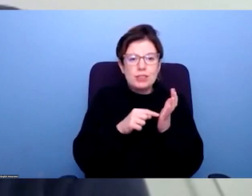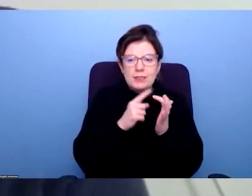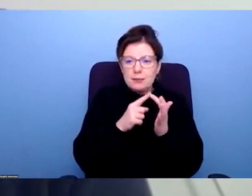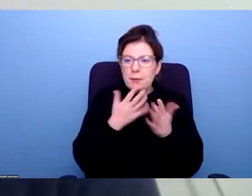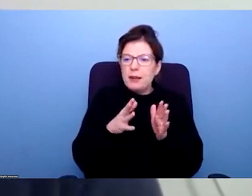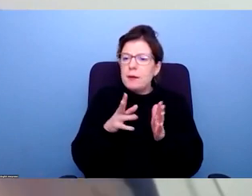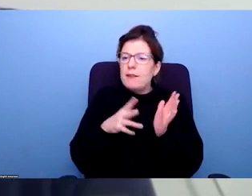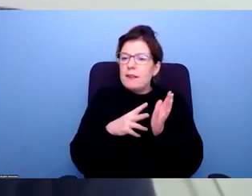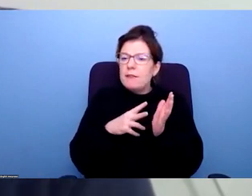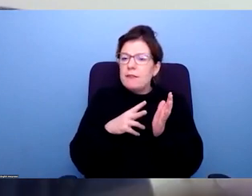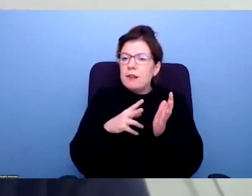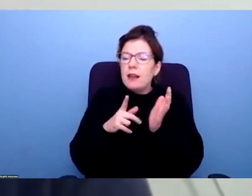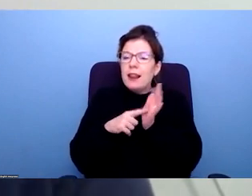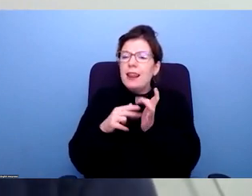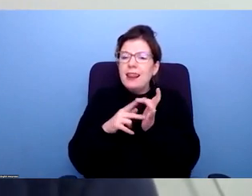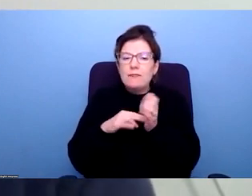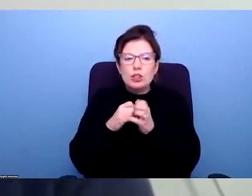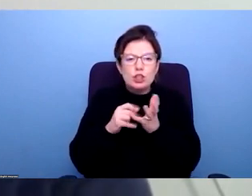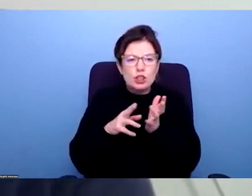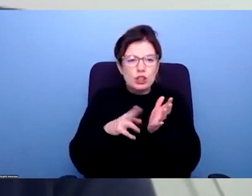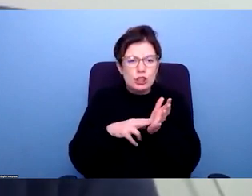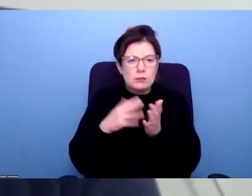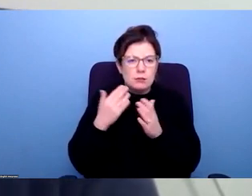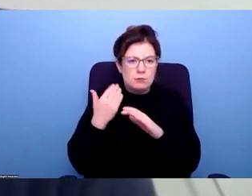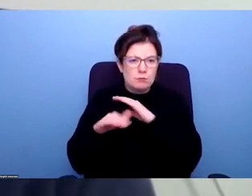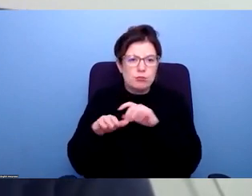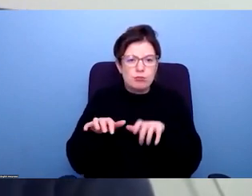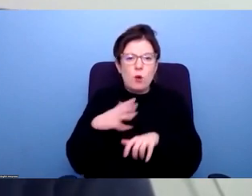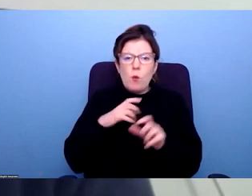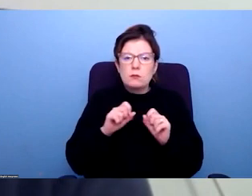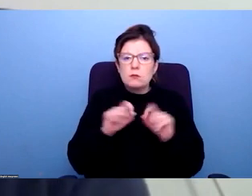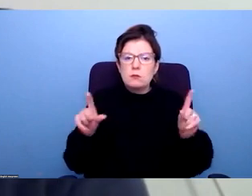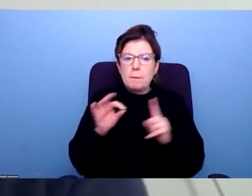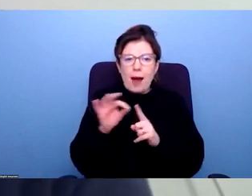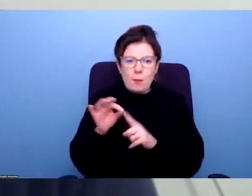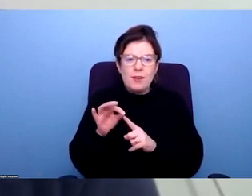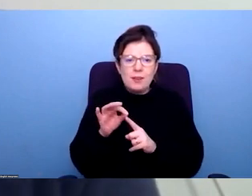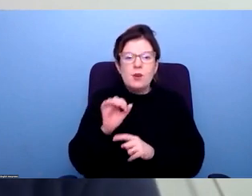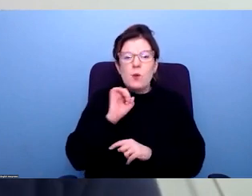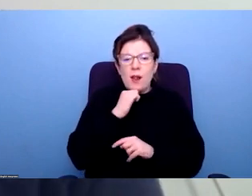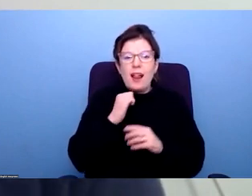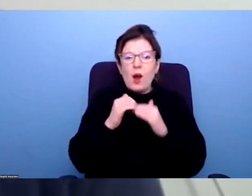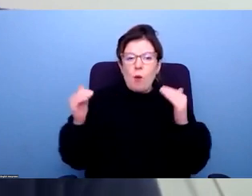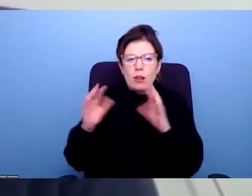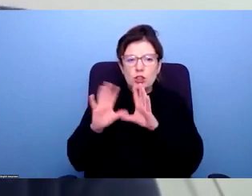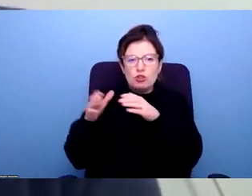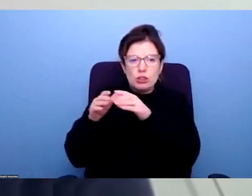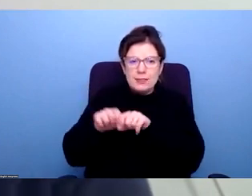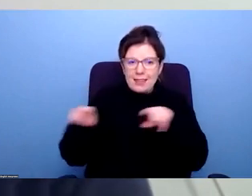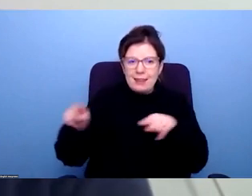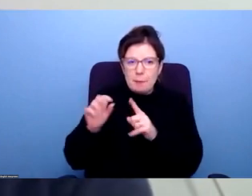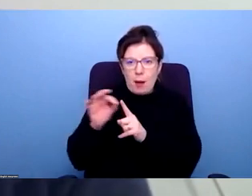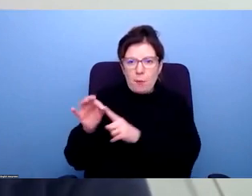said, is it possible to have a copy of the slides after the meeting? So, yep, we'll get them sent out. It will be the Equality Trust that will send the